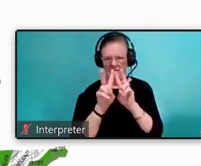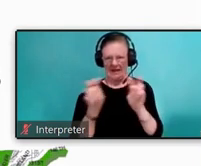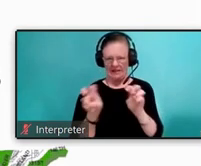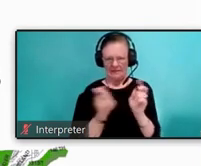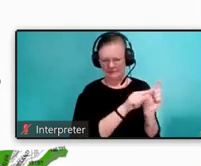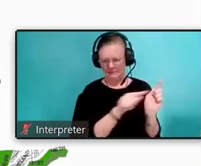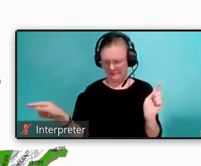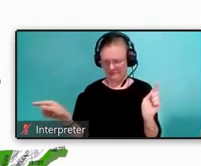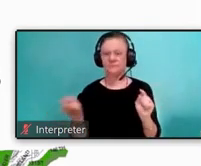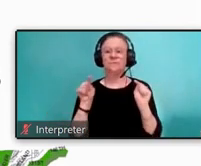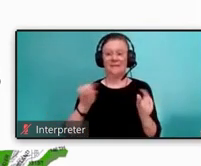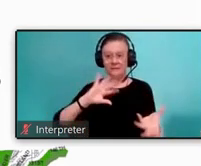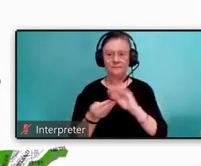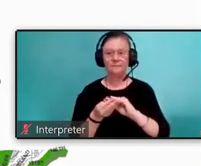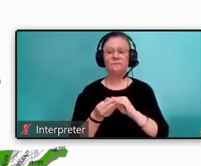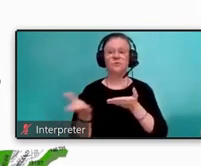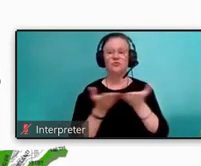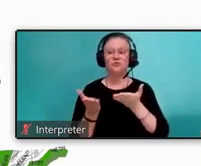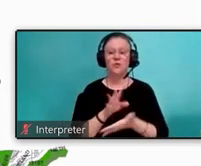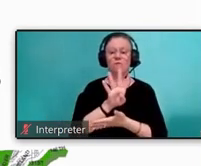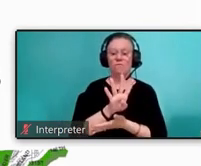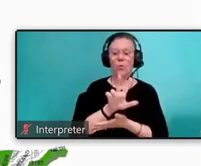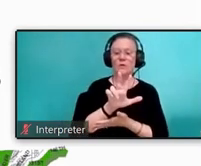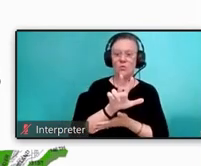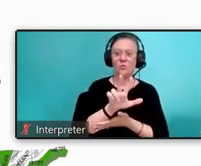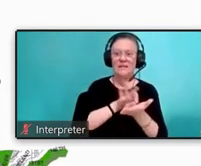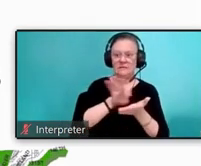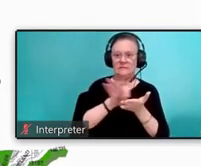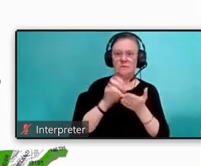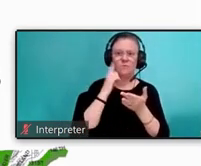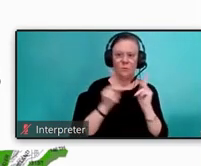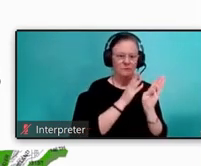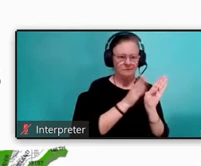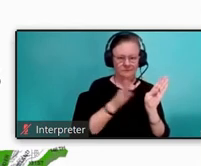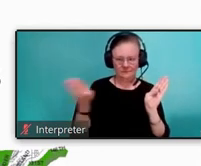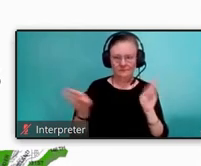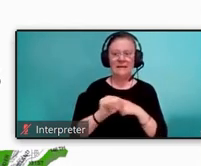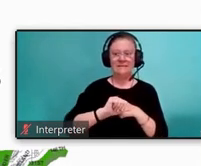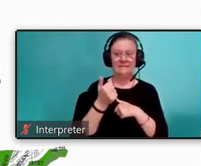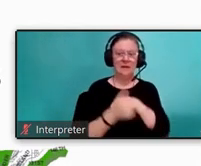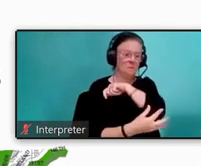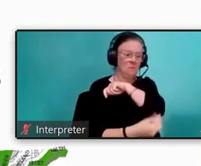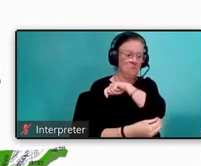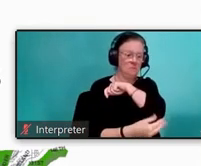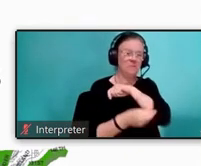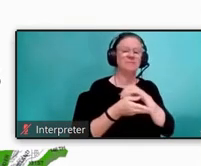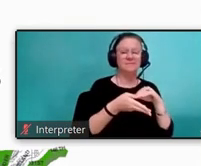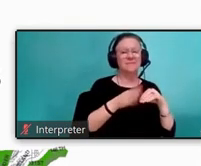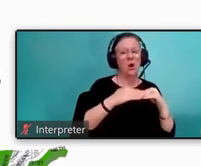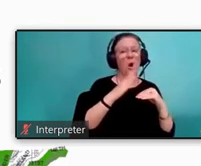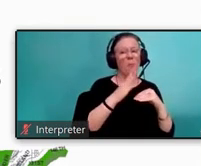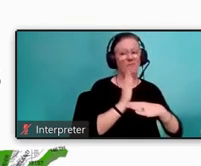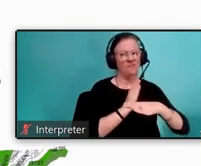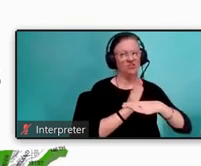Combined, these routes serve 43 census tracts. 10 of the served census tracts have a poverty rate above the service area